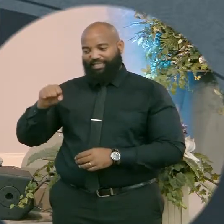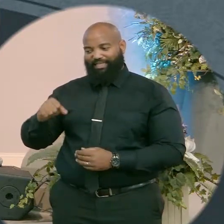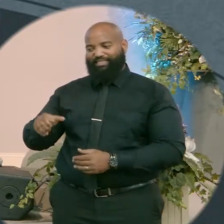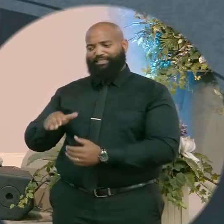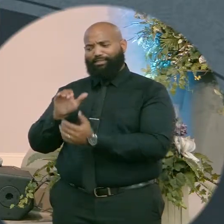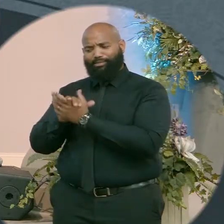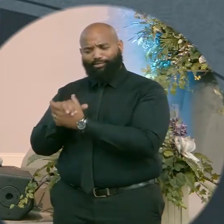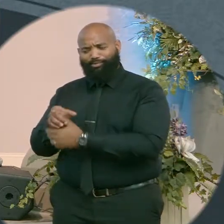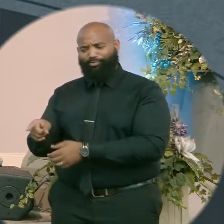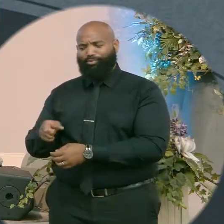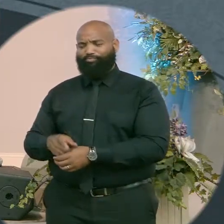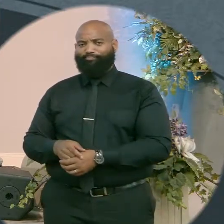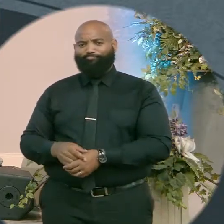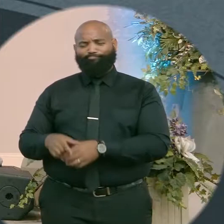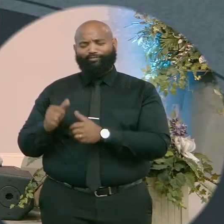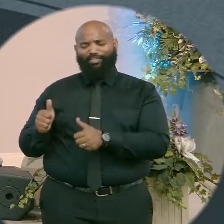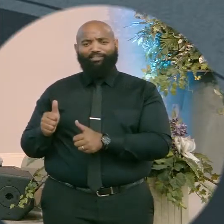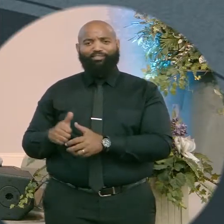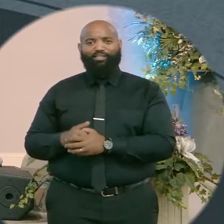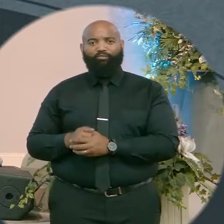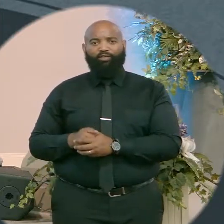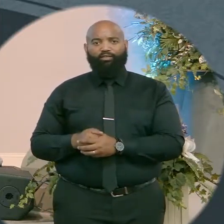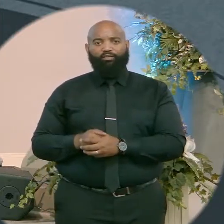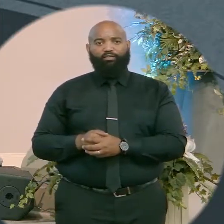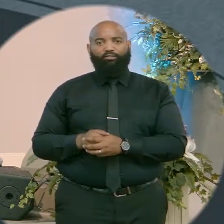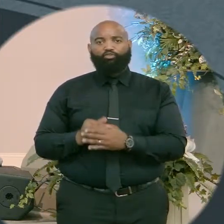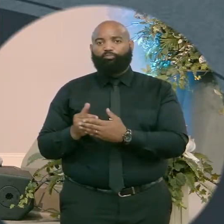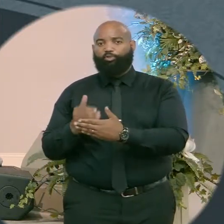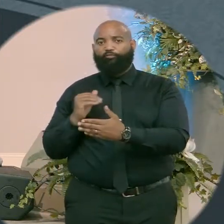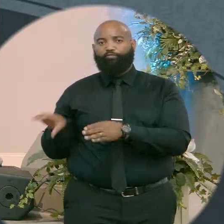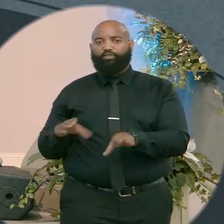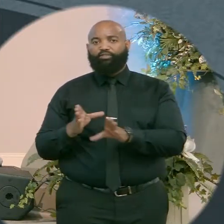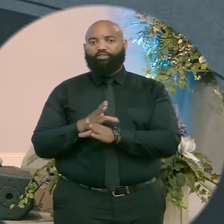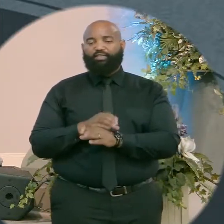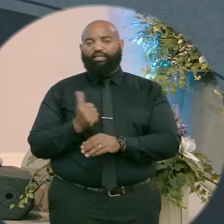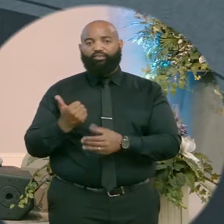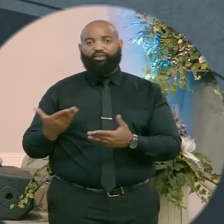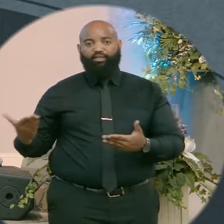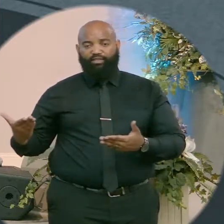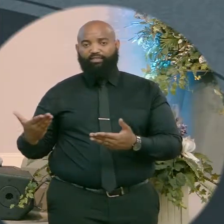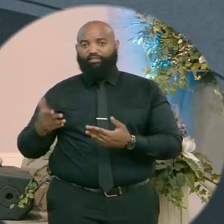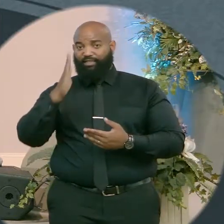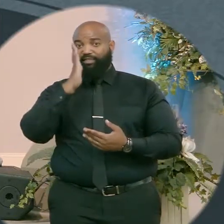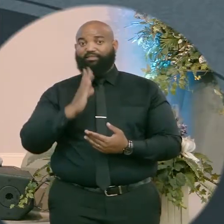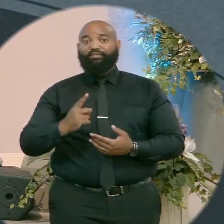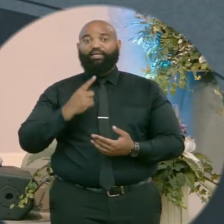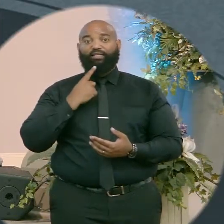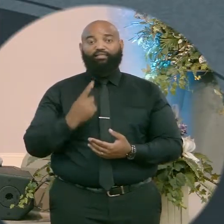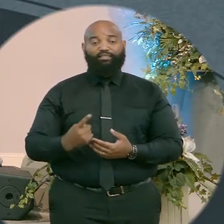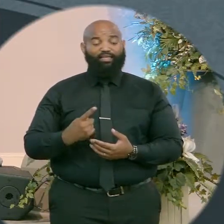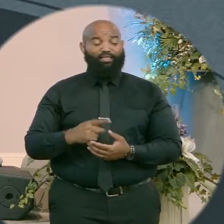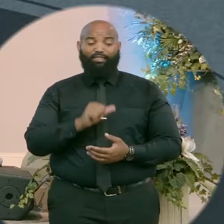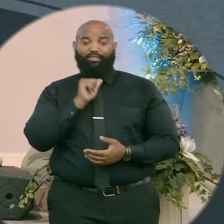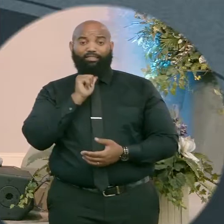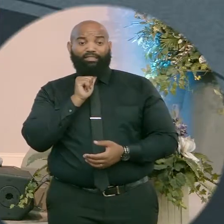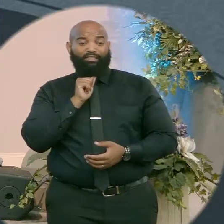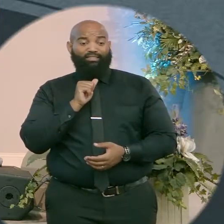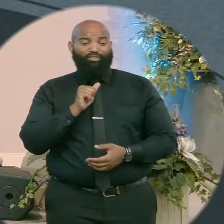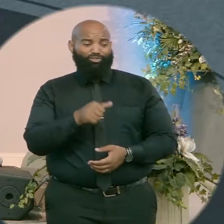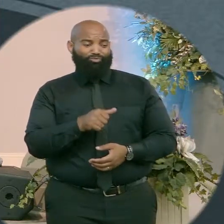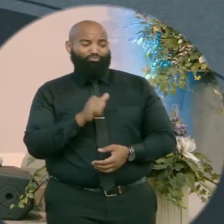he says or does anything. He's shutting down the mouths of the naysayers who want to question who he is.